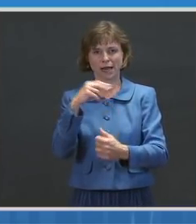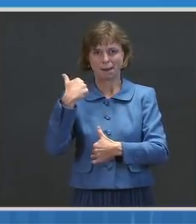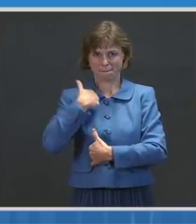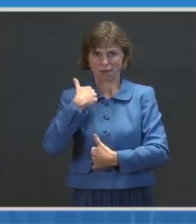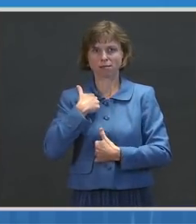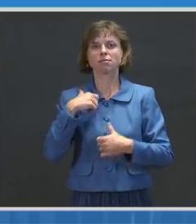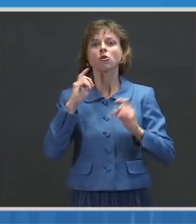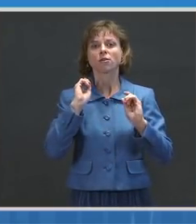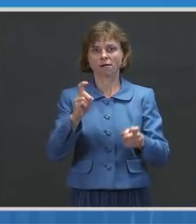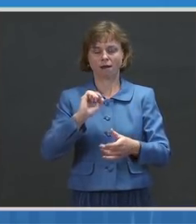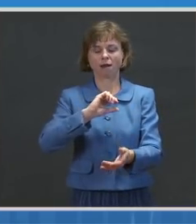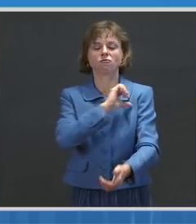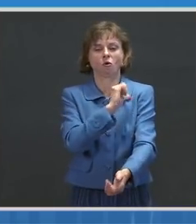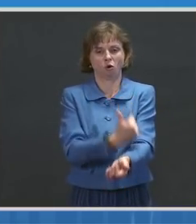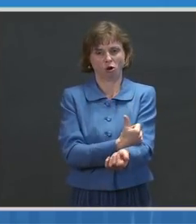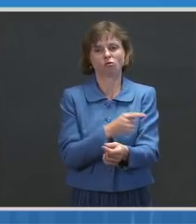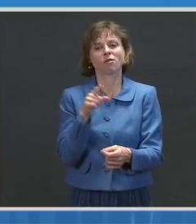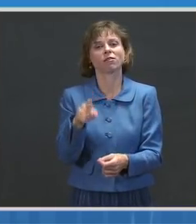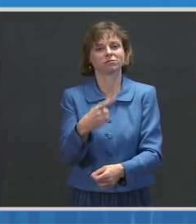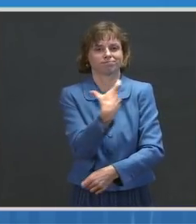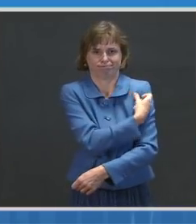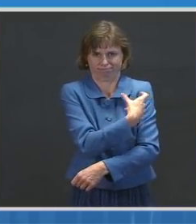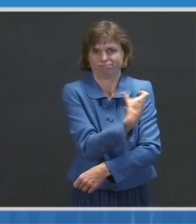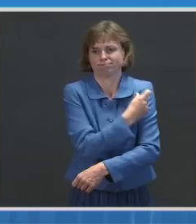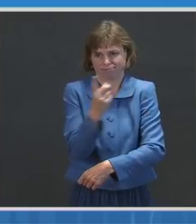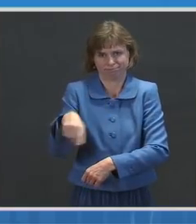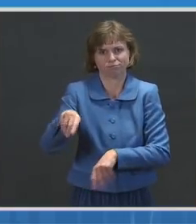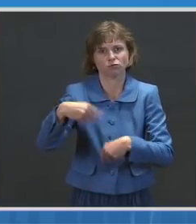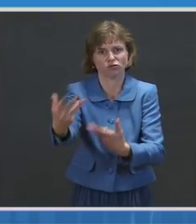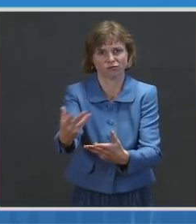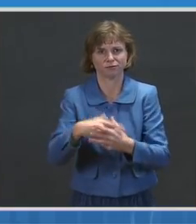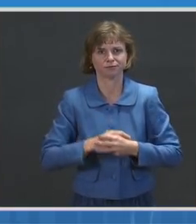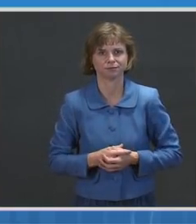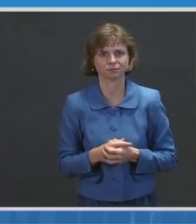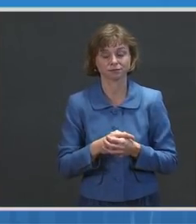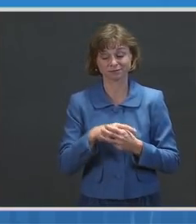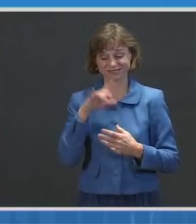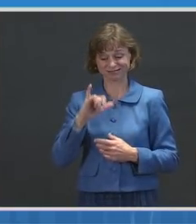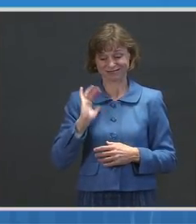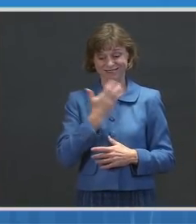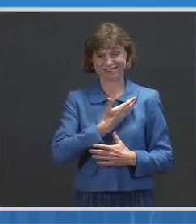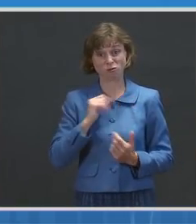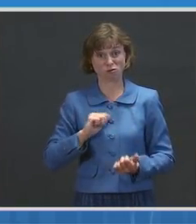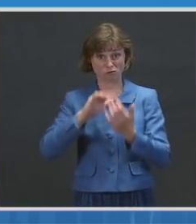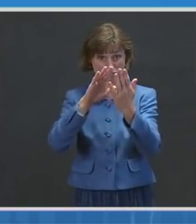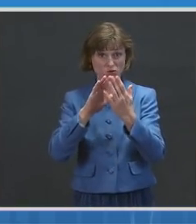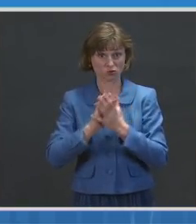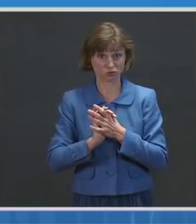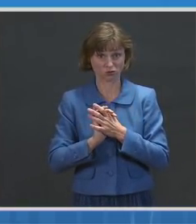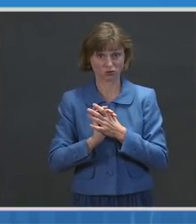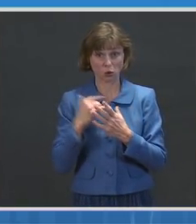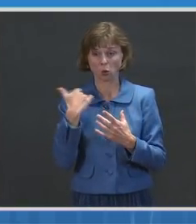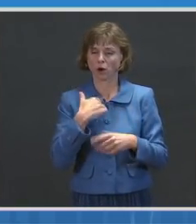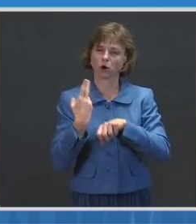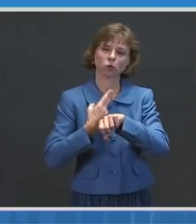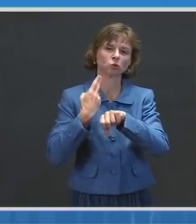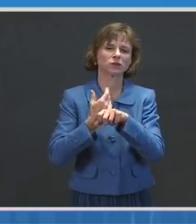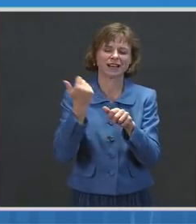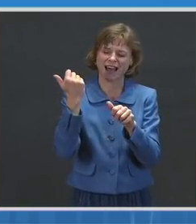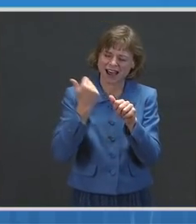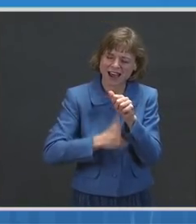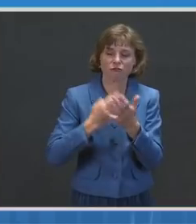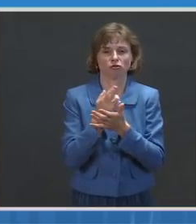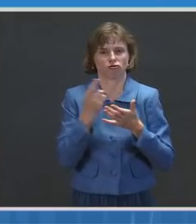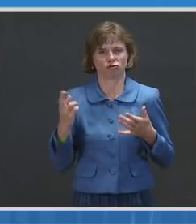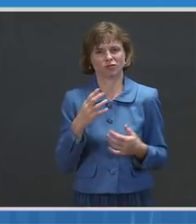This is a national emergency, and the approach we are taking reflects this. We are putting every resource and tool that the